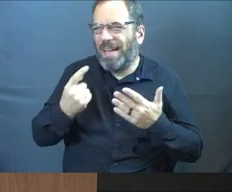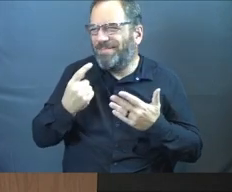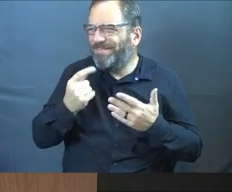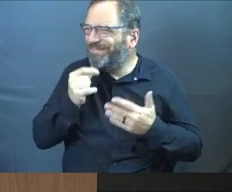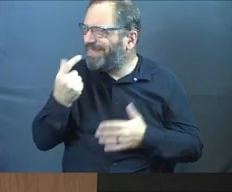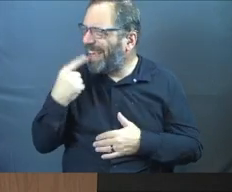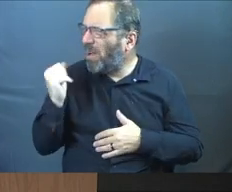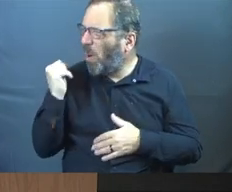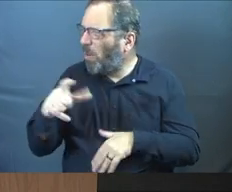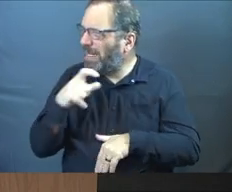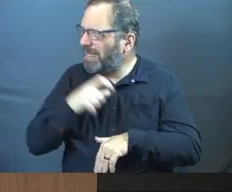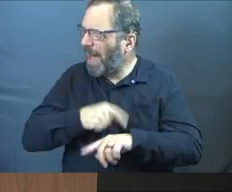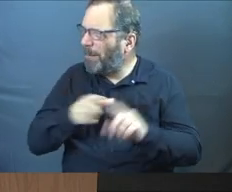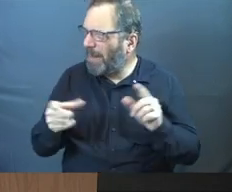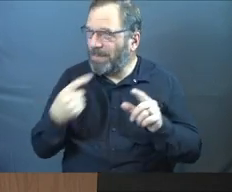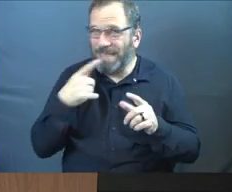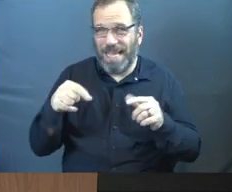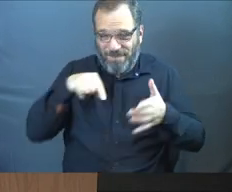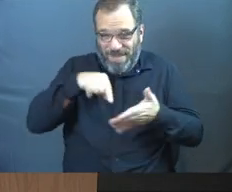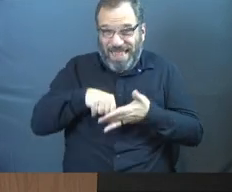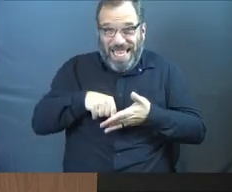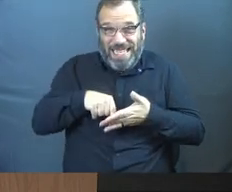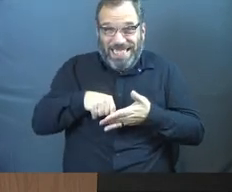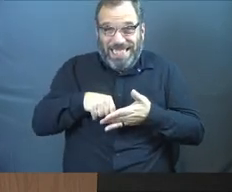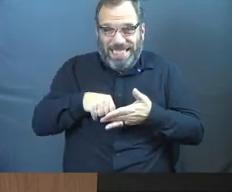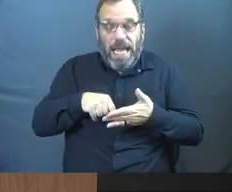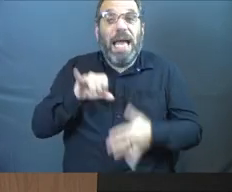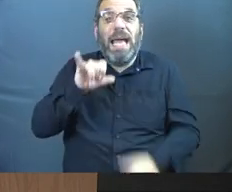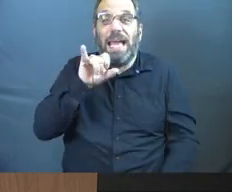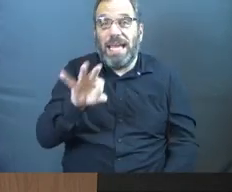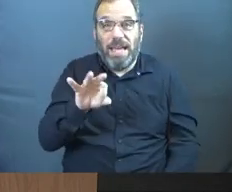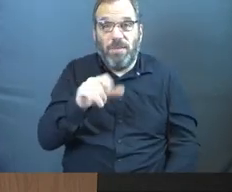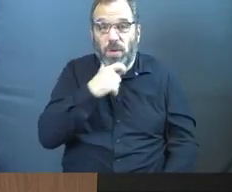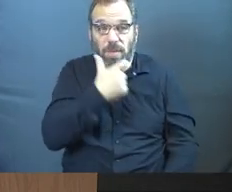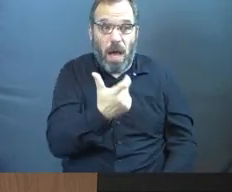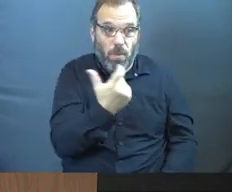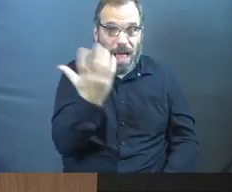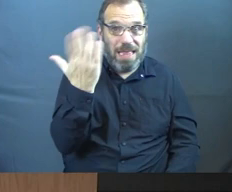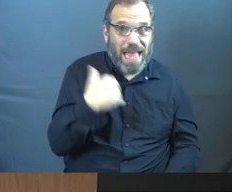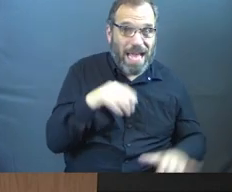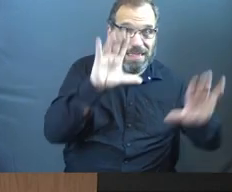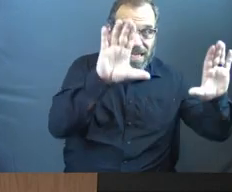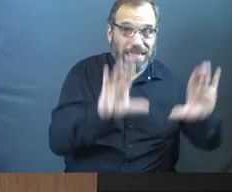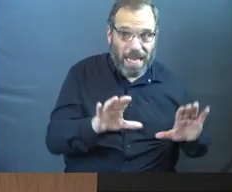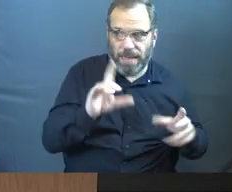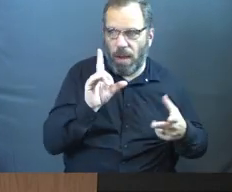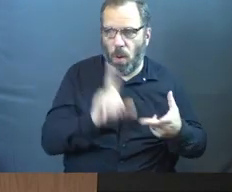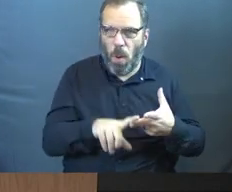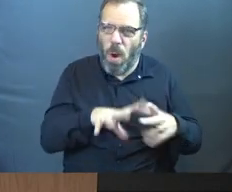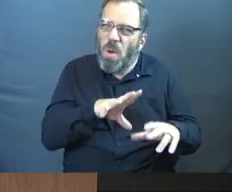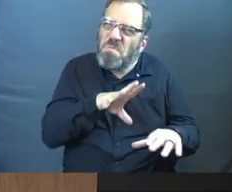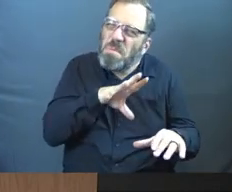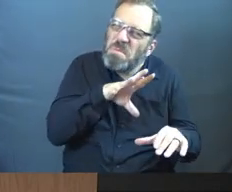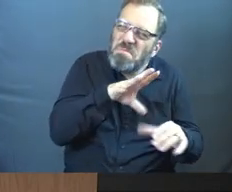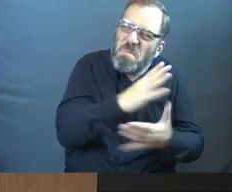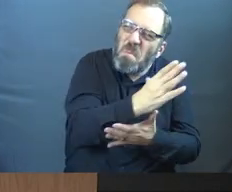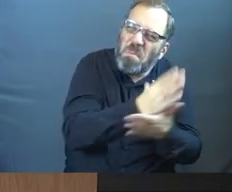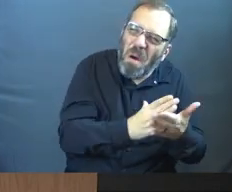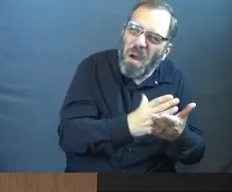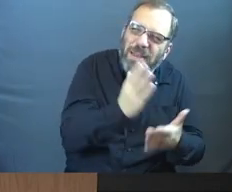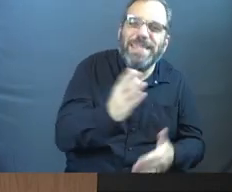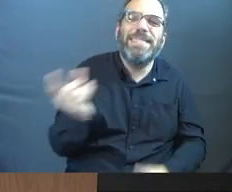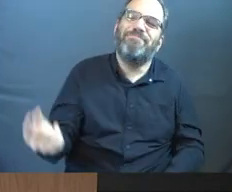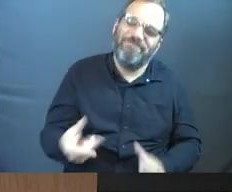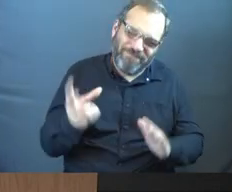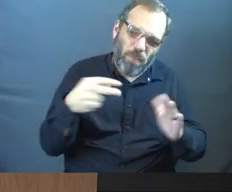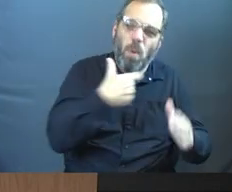say this, but I got to say this for this one. If you haven't watched last week's message or weren't part of it, you need